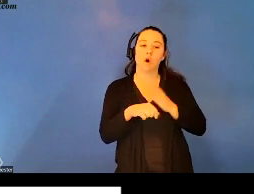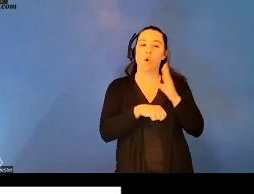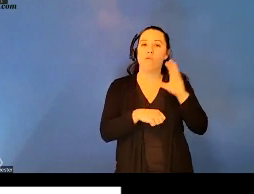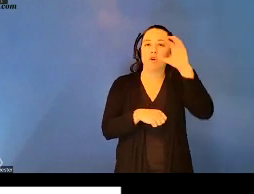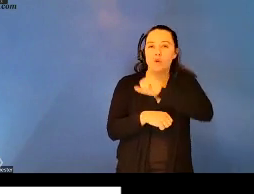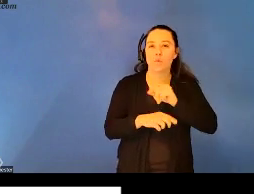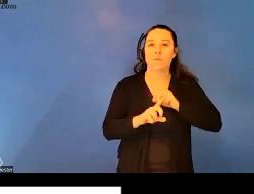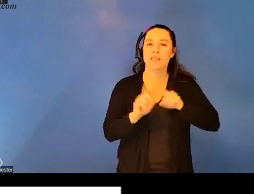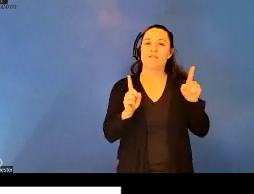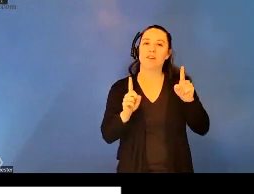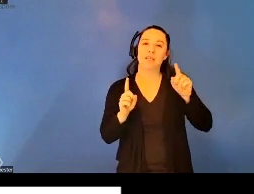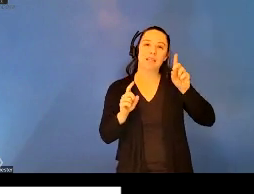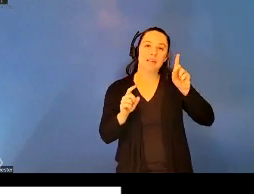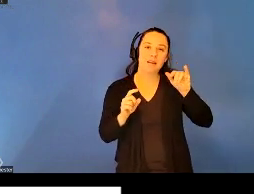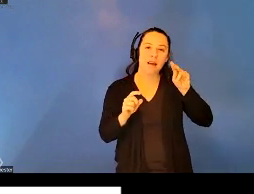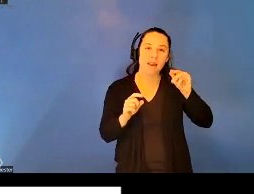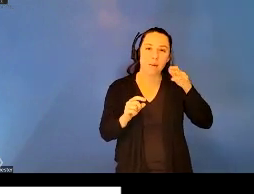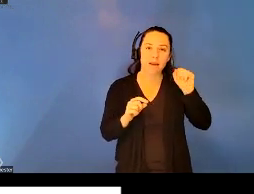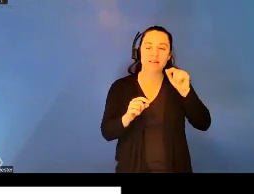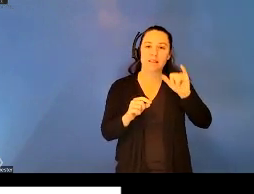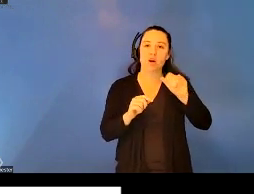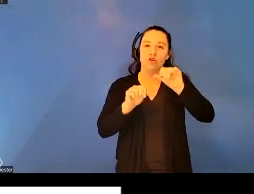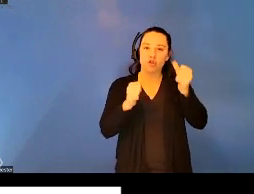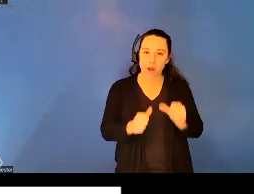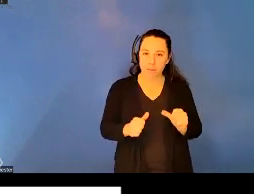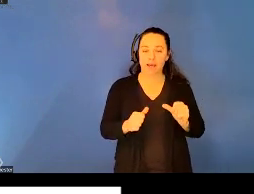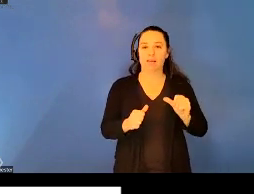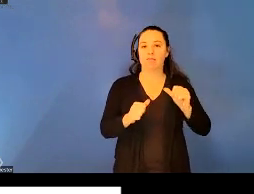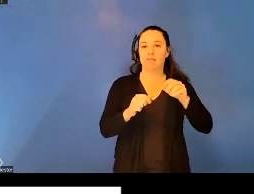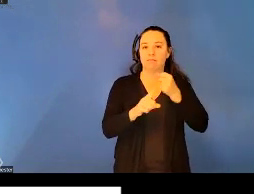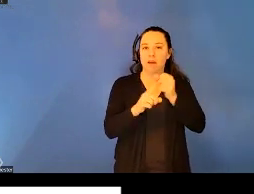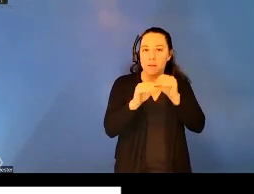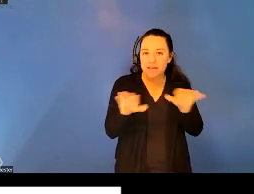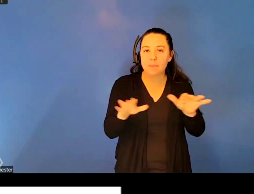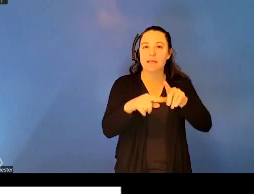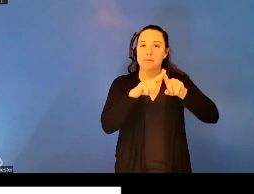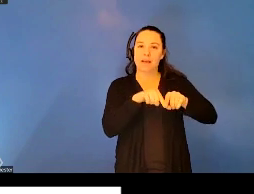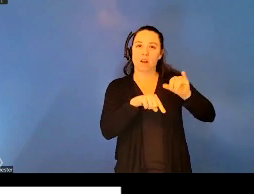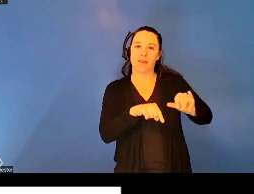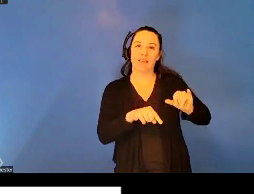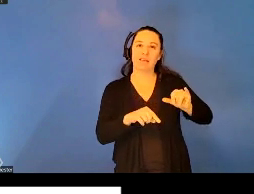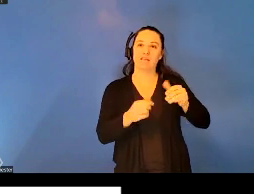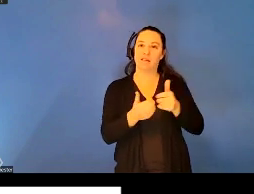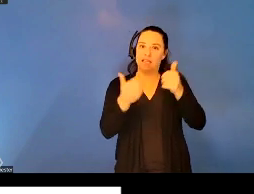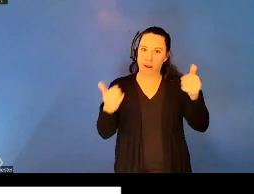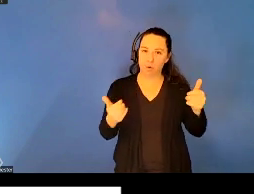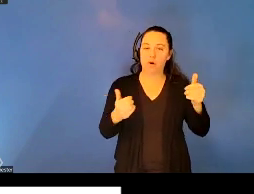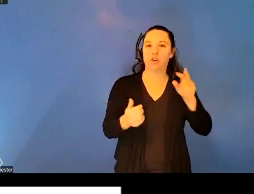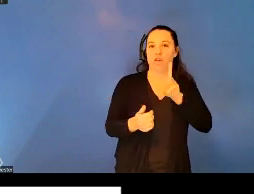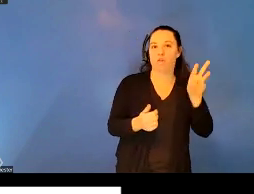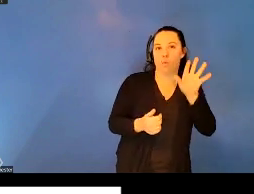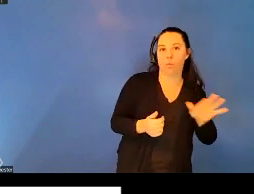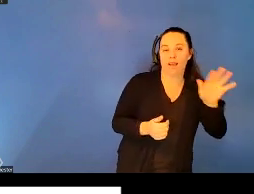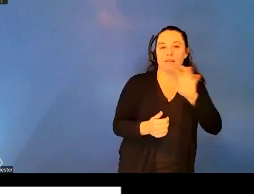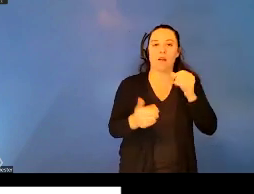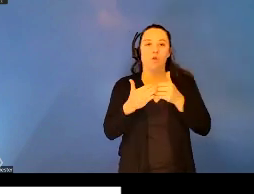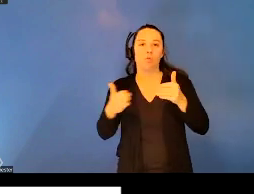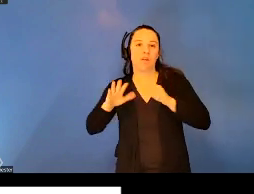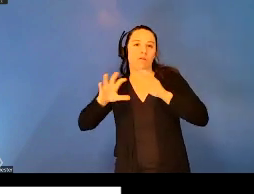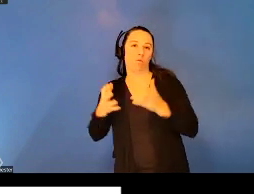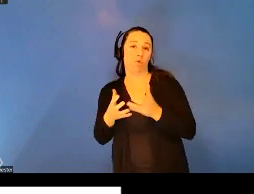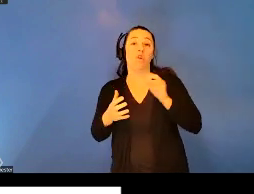responses and crises based on this distinction between the West and the rest of the world. This distinction is not without